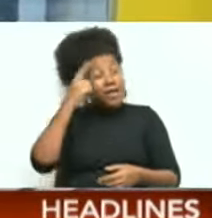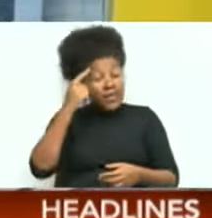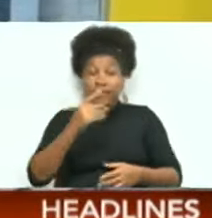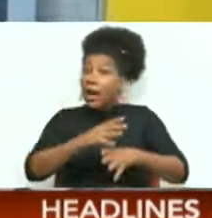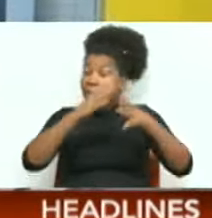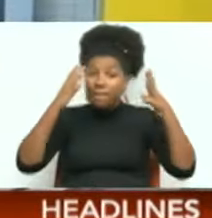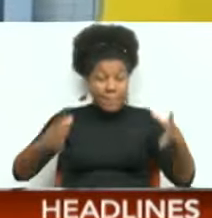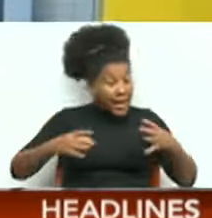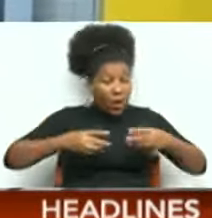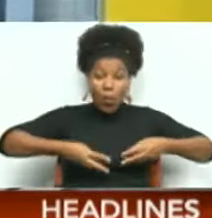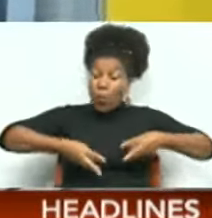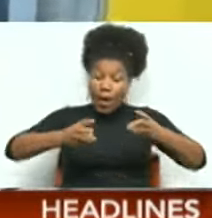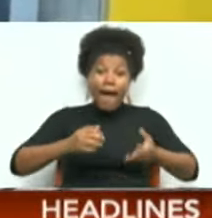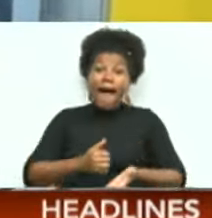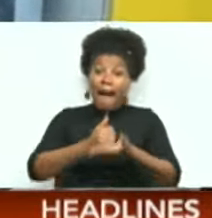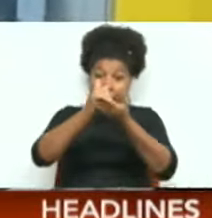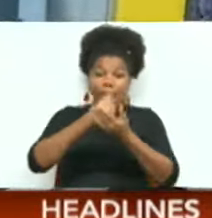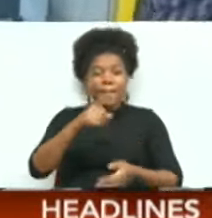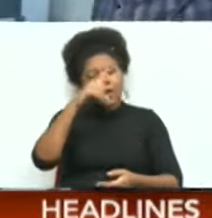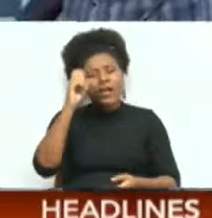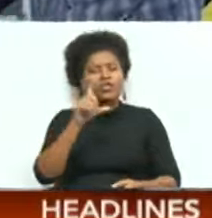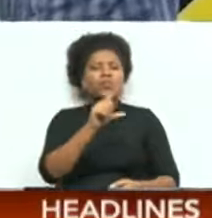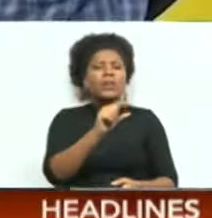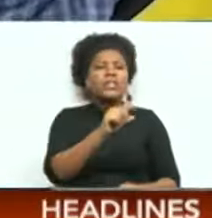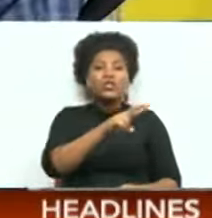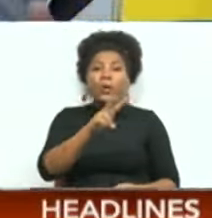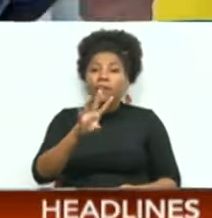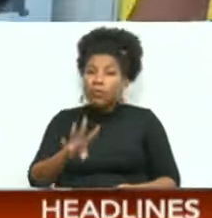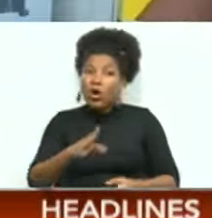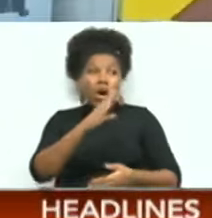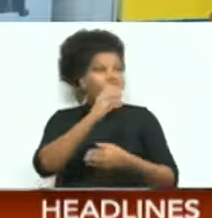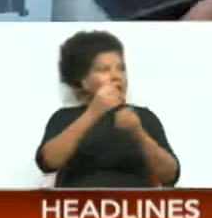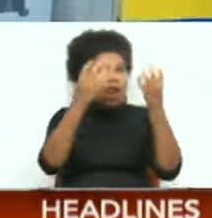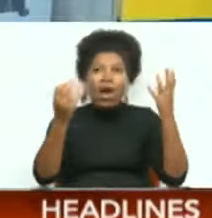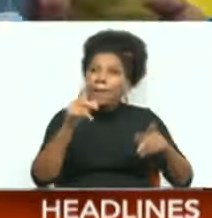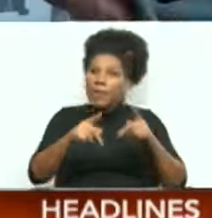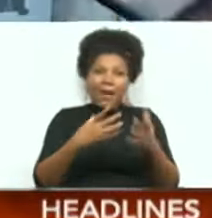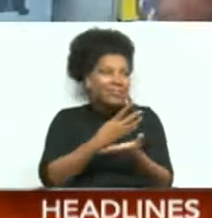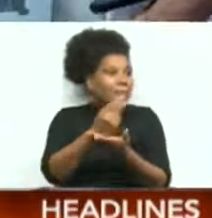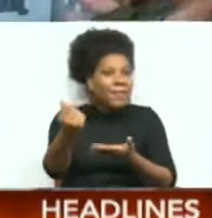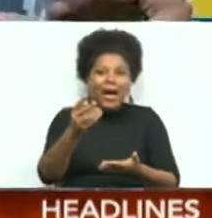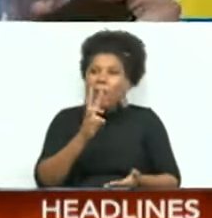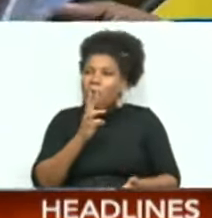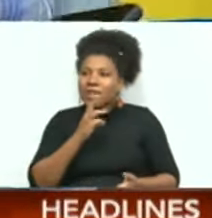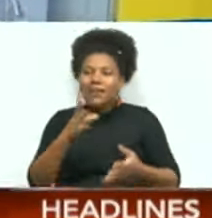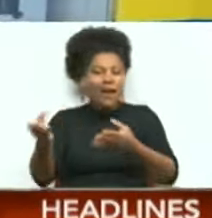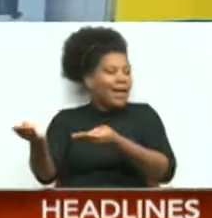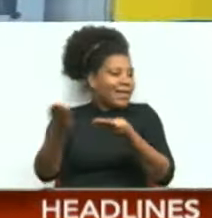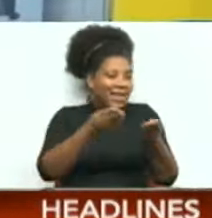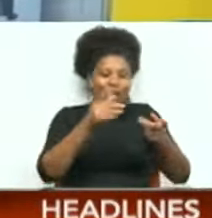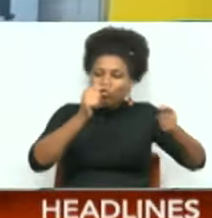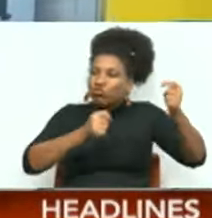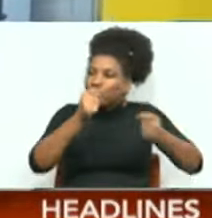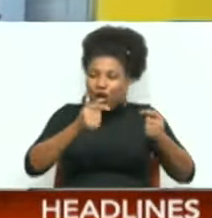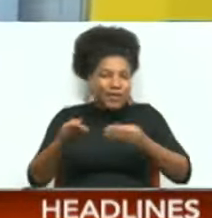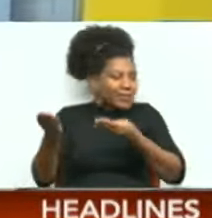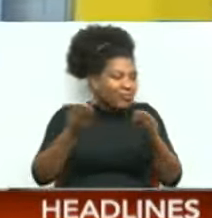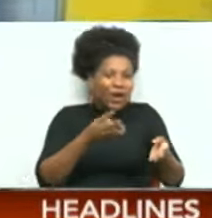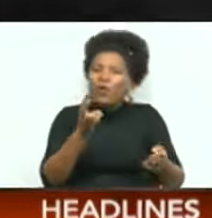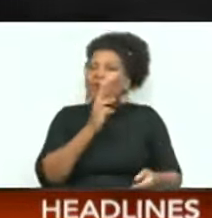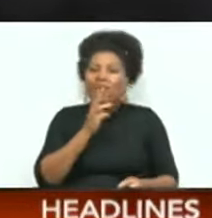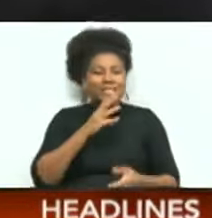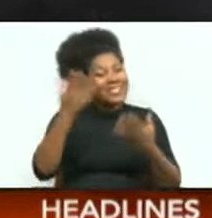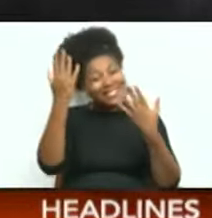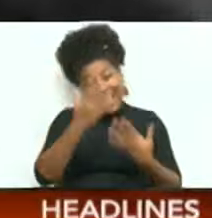way because 2024, a lot of people still have to buy water, get trucks to bring up water to them. It's very sad.